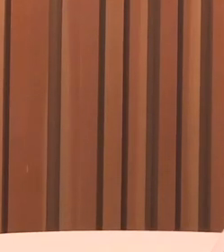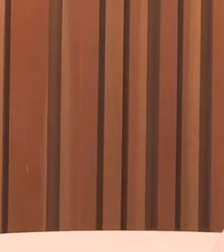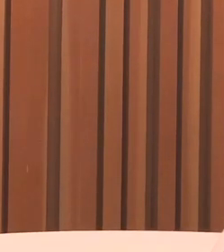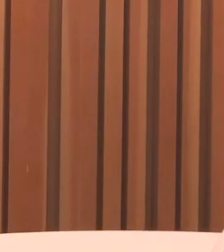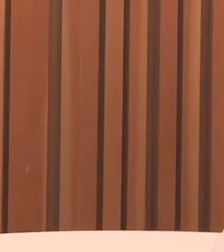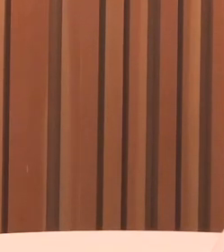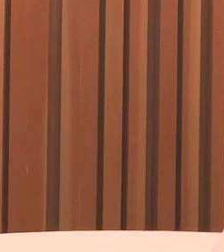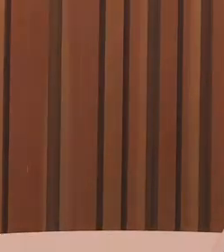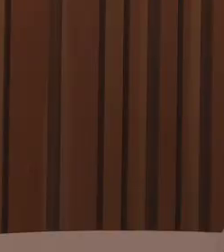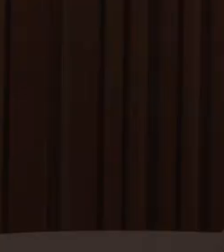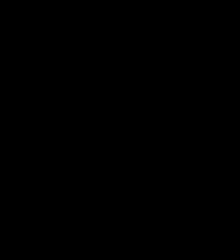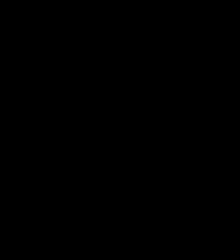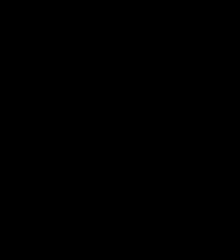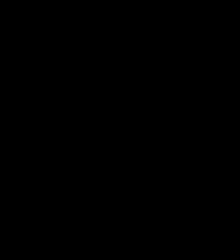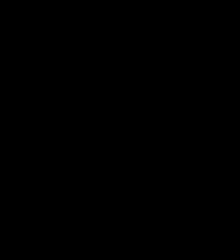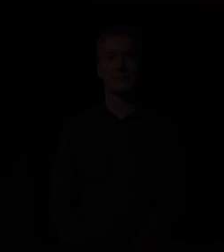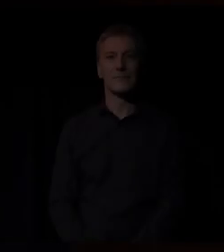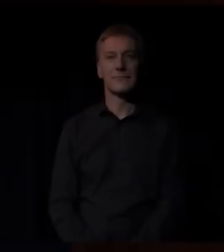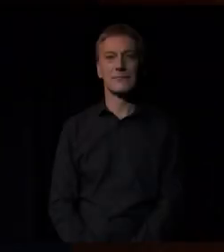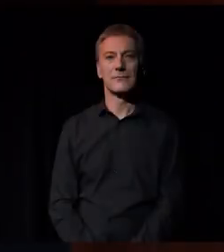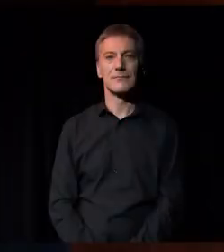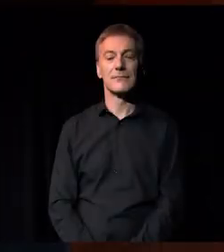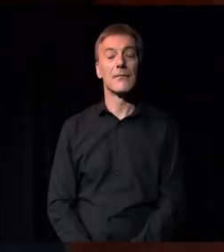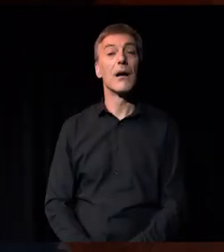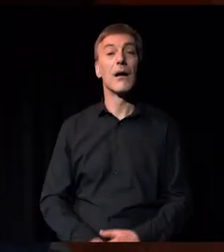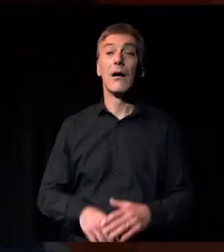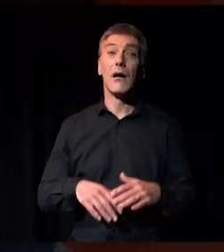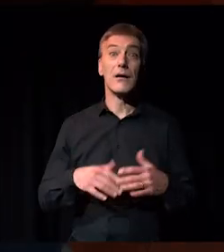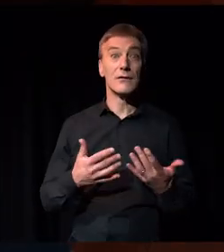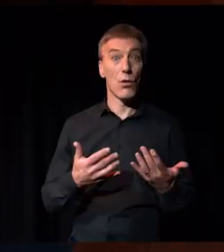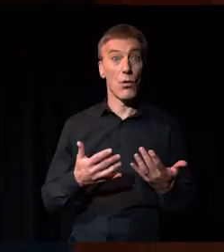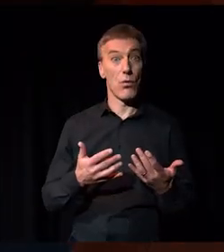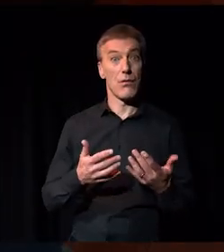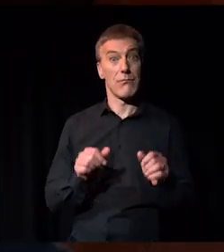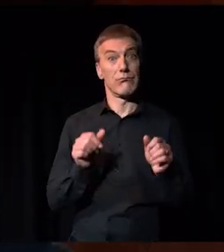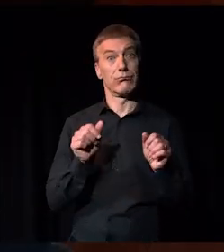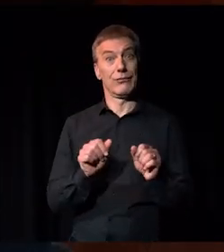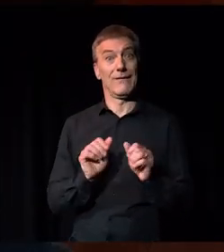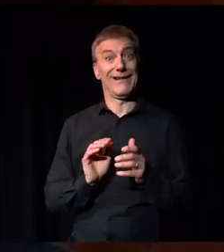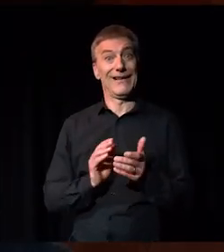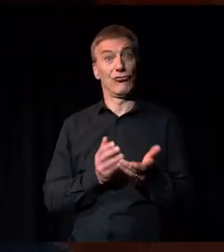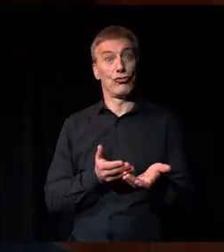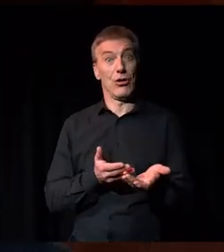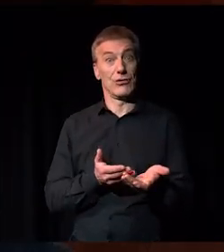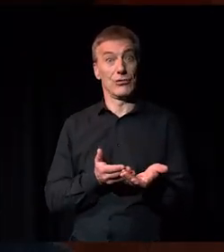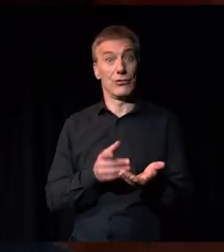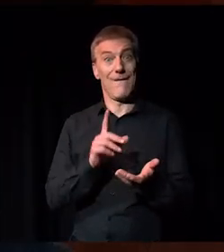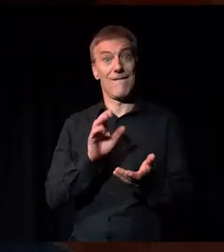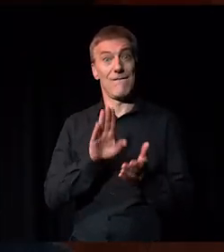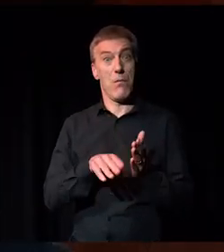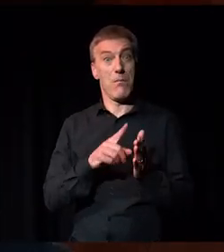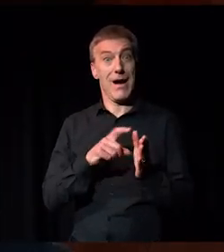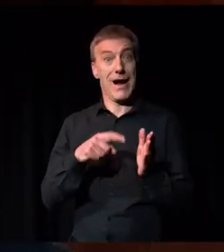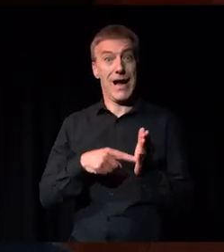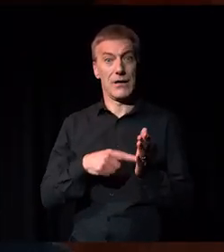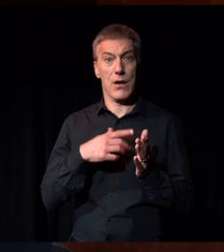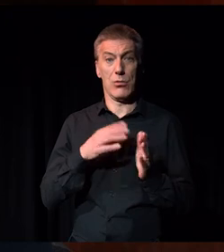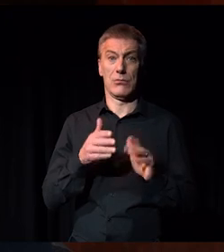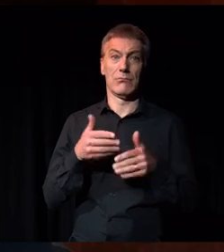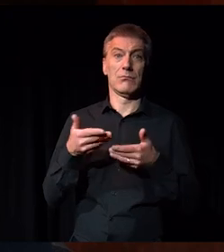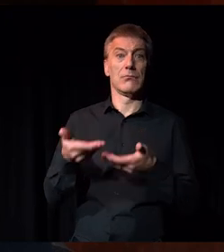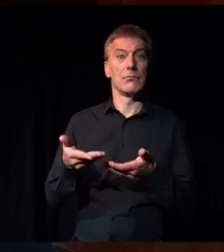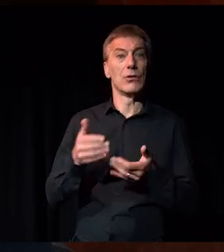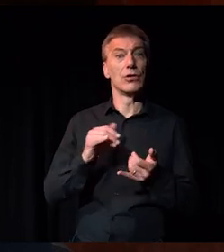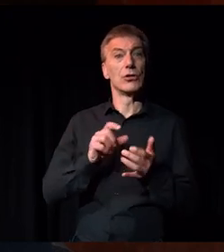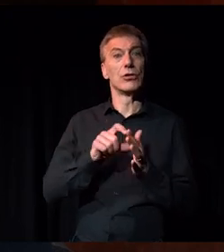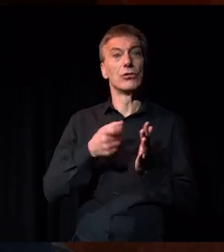then come back to us and tell us how it went. So following on from that brief introduction and film from Kat, I'd like to bring in Dr Susan